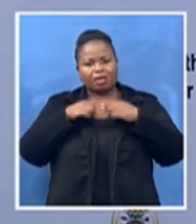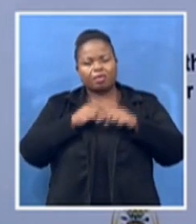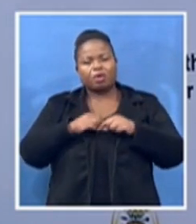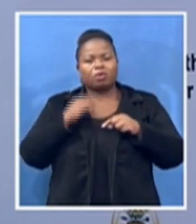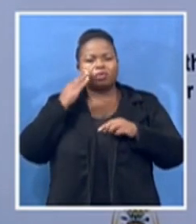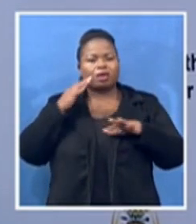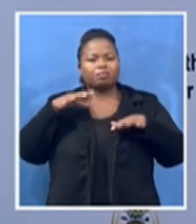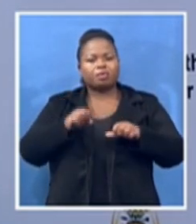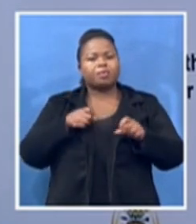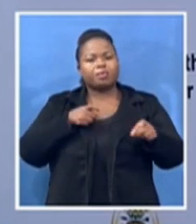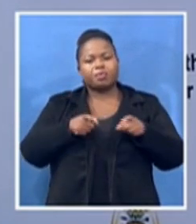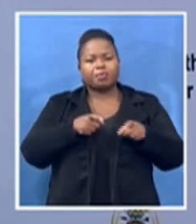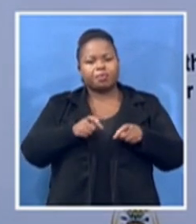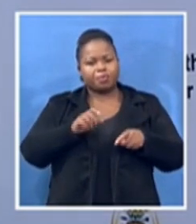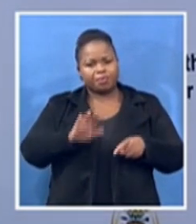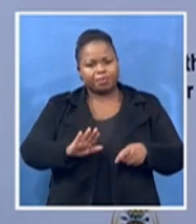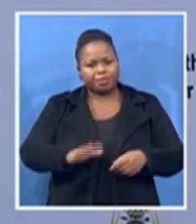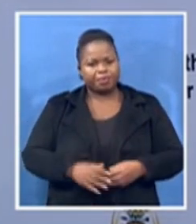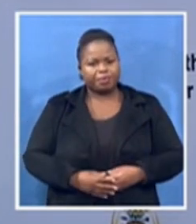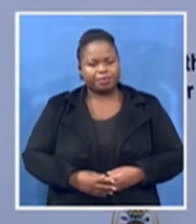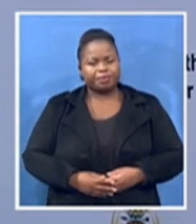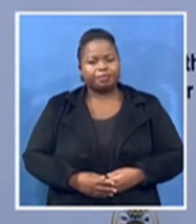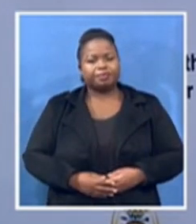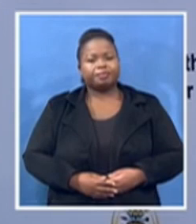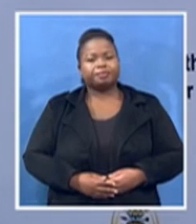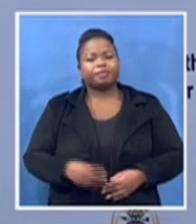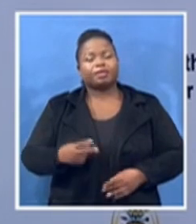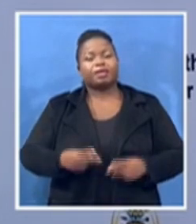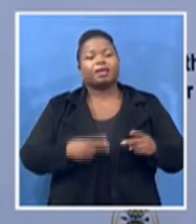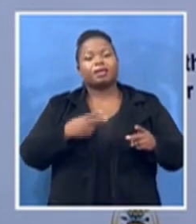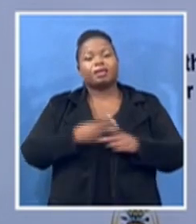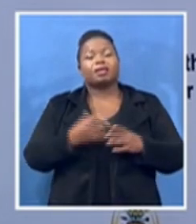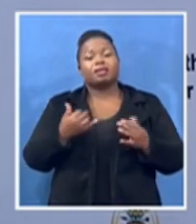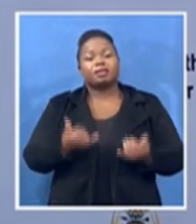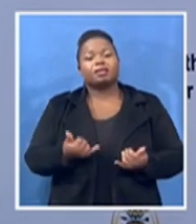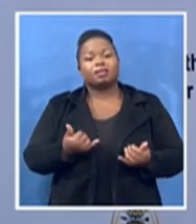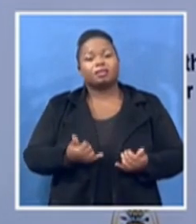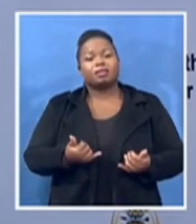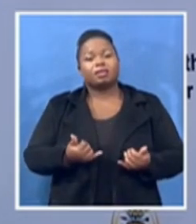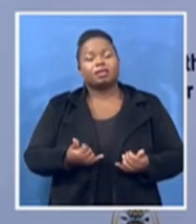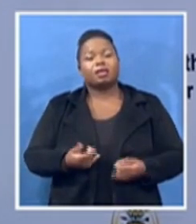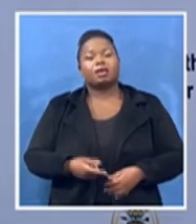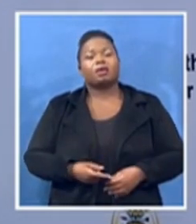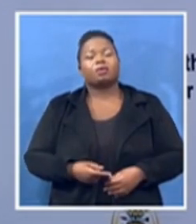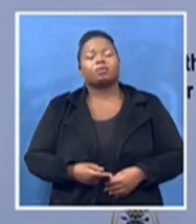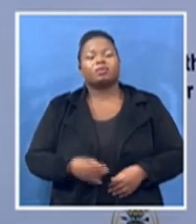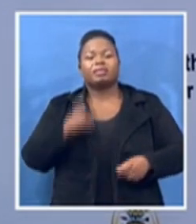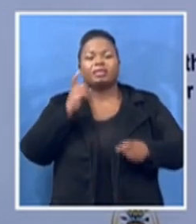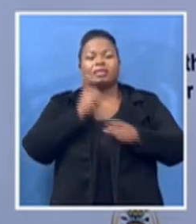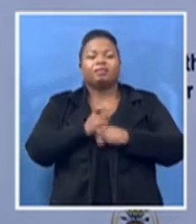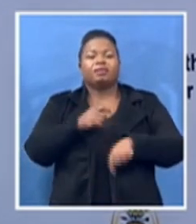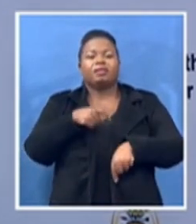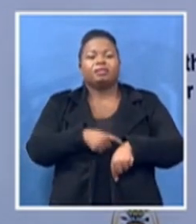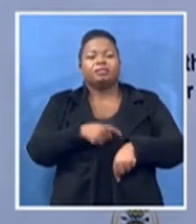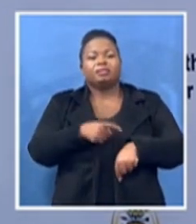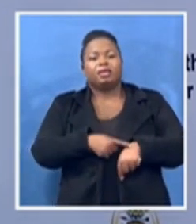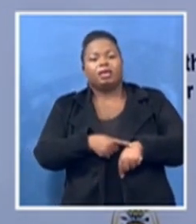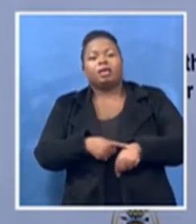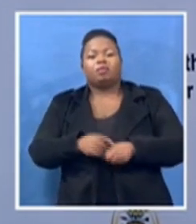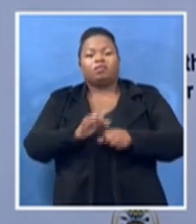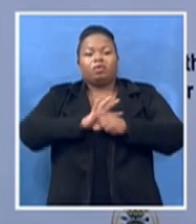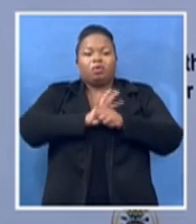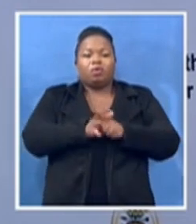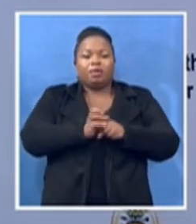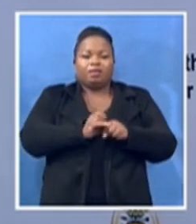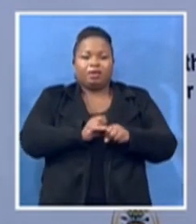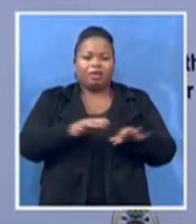also meet at a difficult time of, eh, COVID-19. And, eh, engulfing, eh, humankind